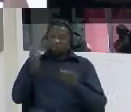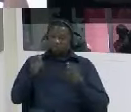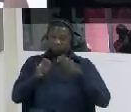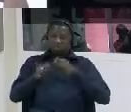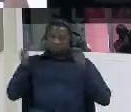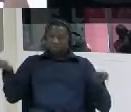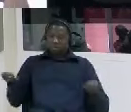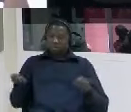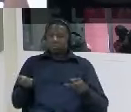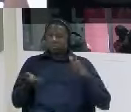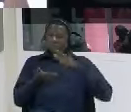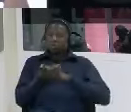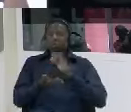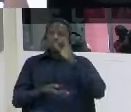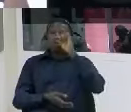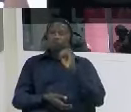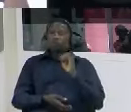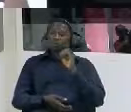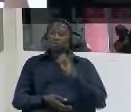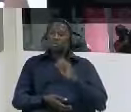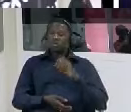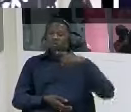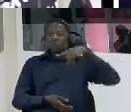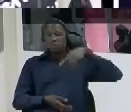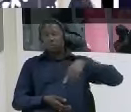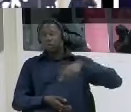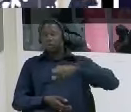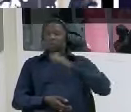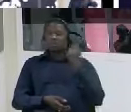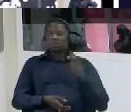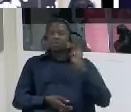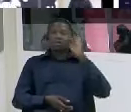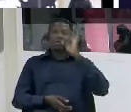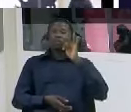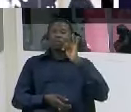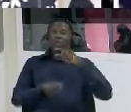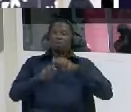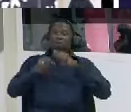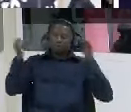on observer and the point and for the all prophecy